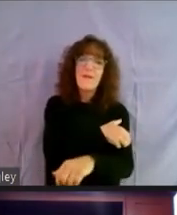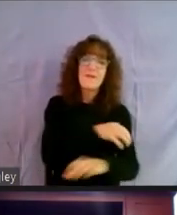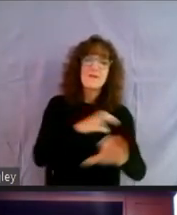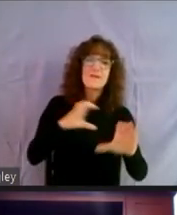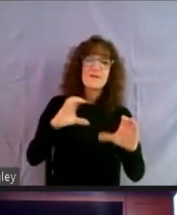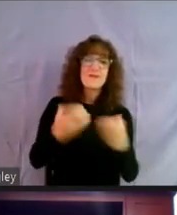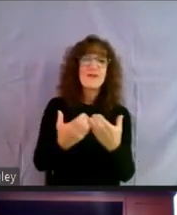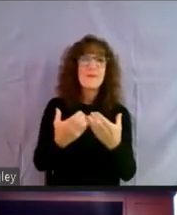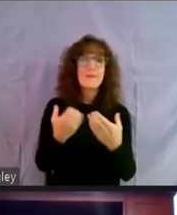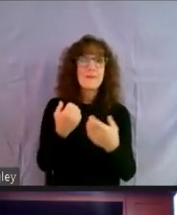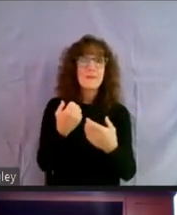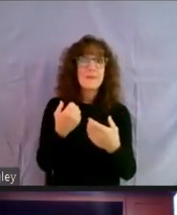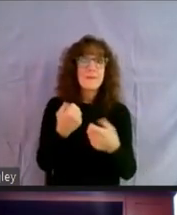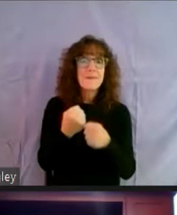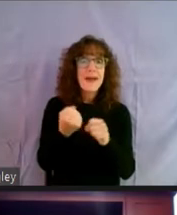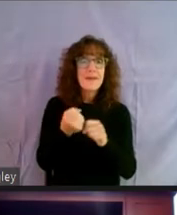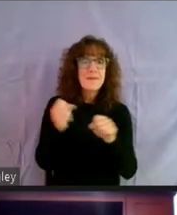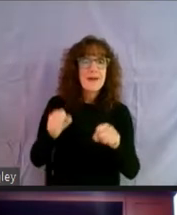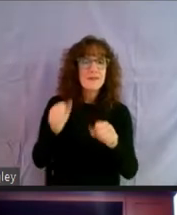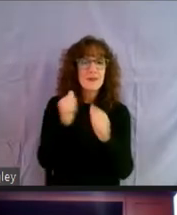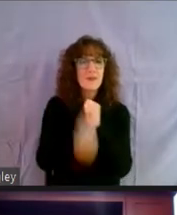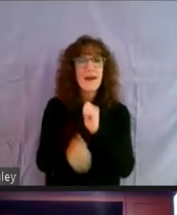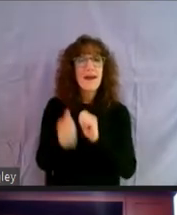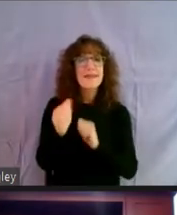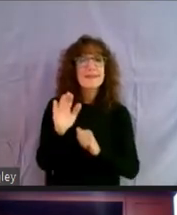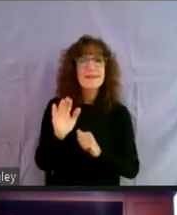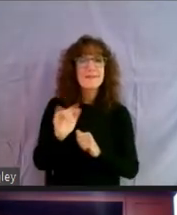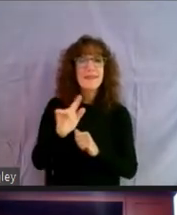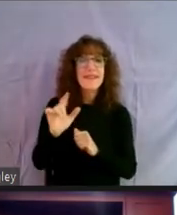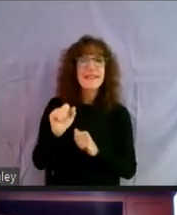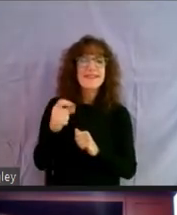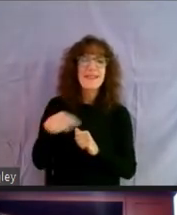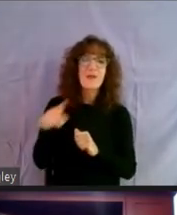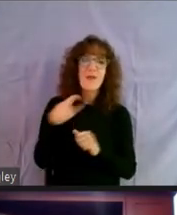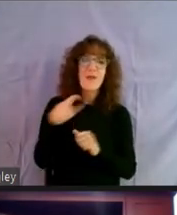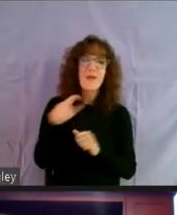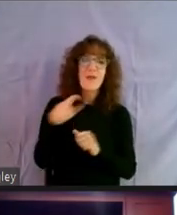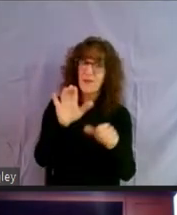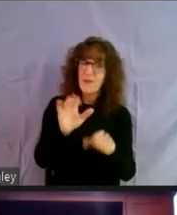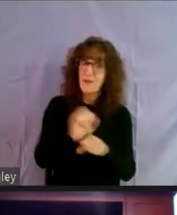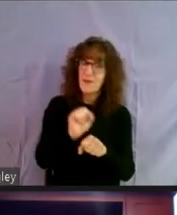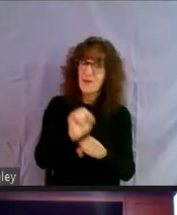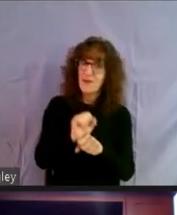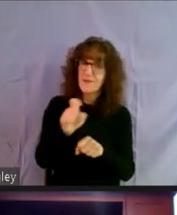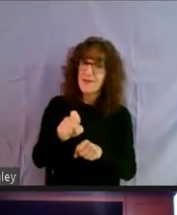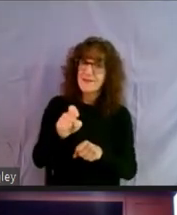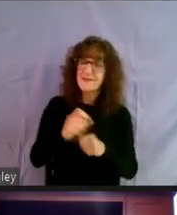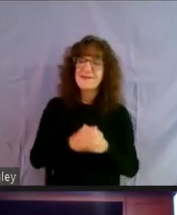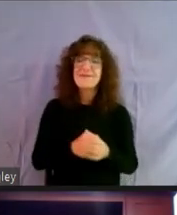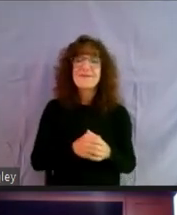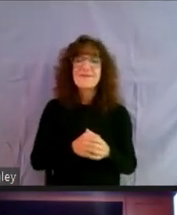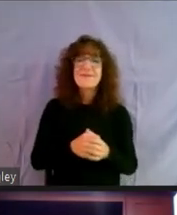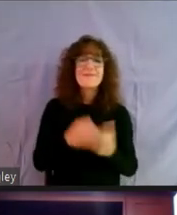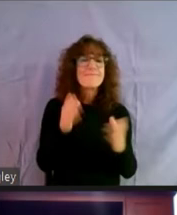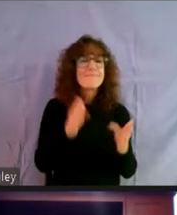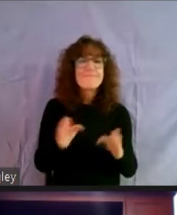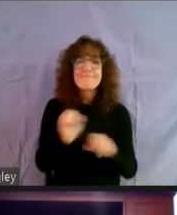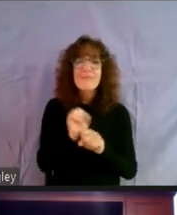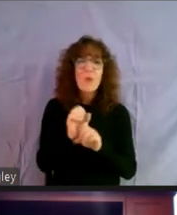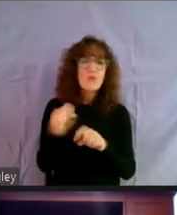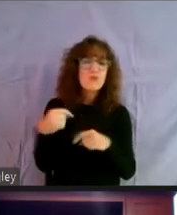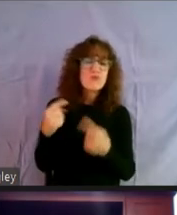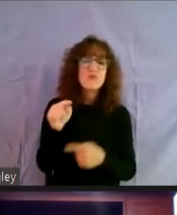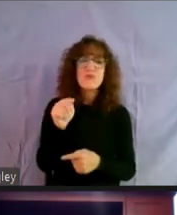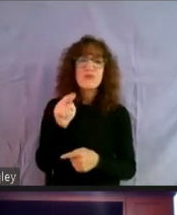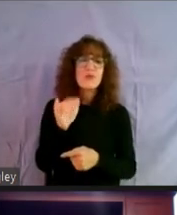made it possible to get, get the bills passed. And, and, um, y'all are going to have to continue your work. So, um, what have you been working on, Tony?